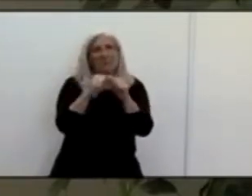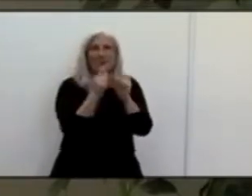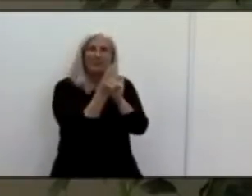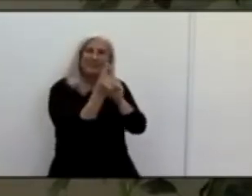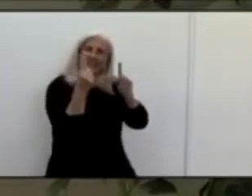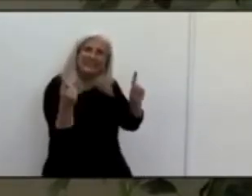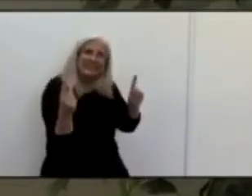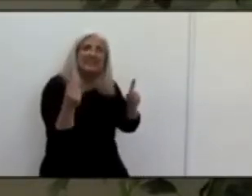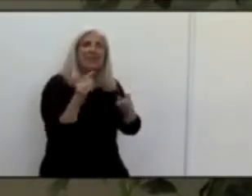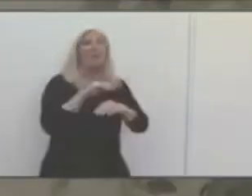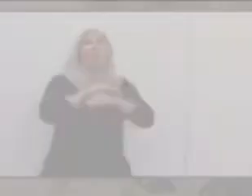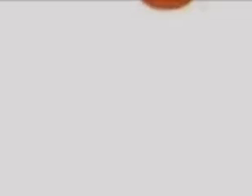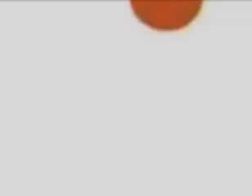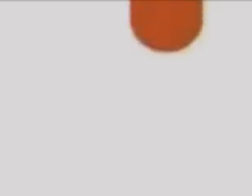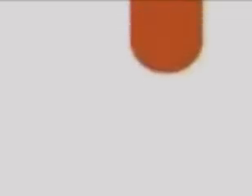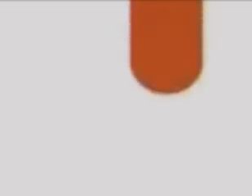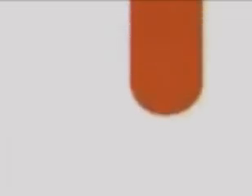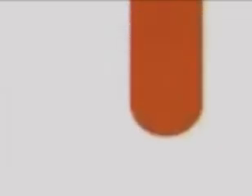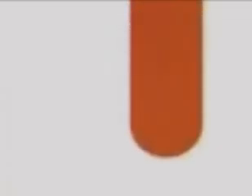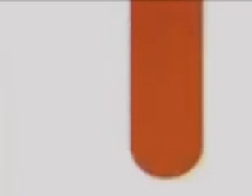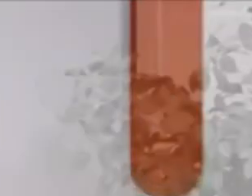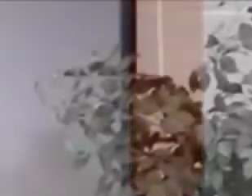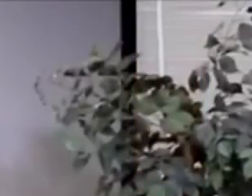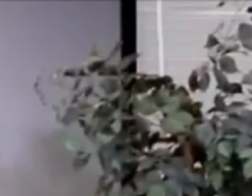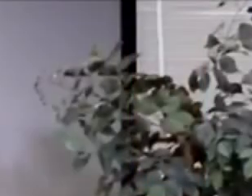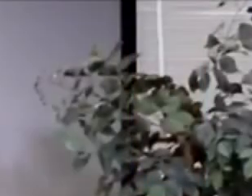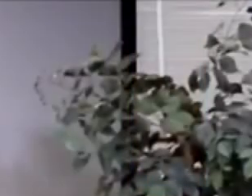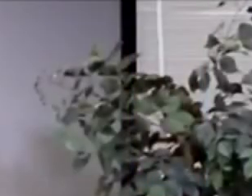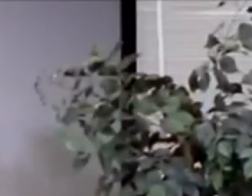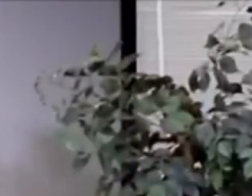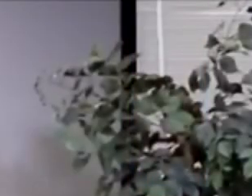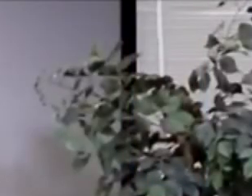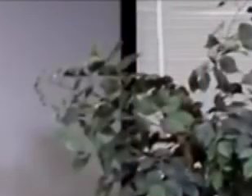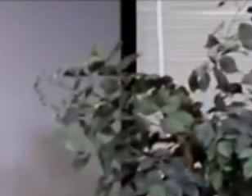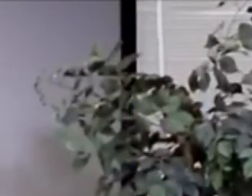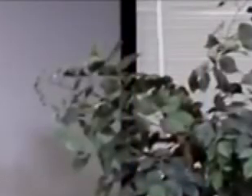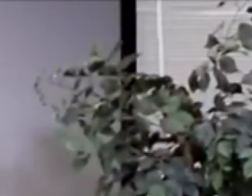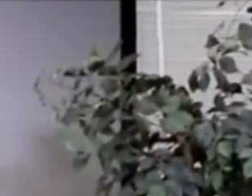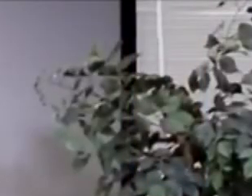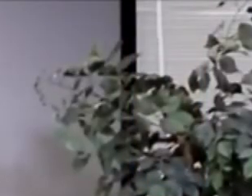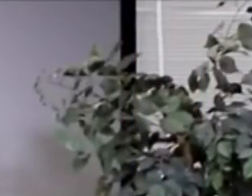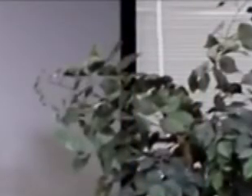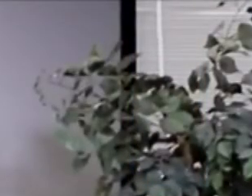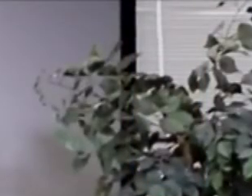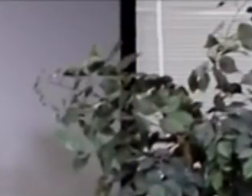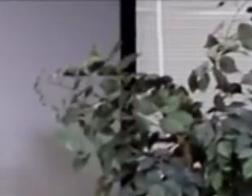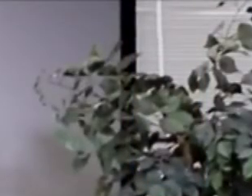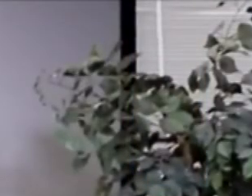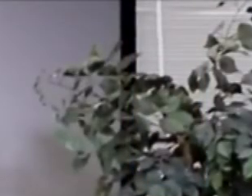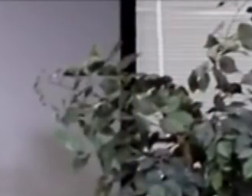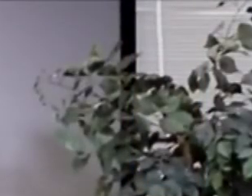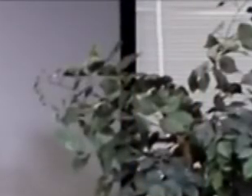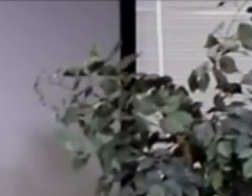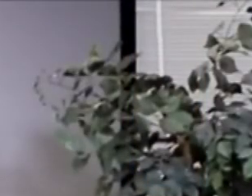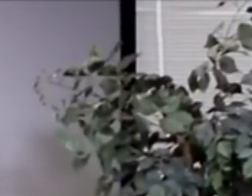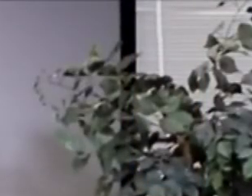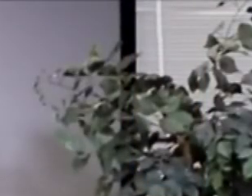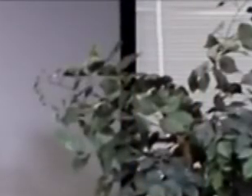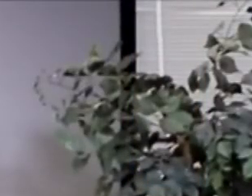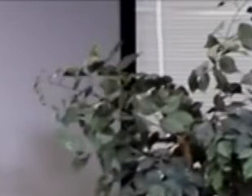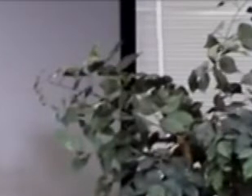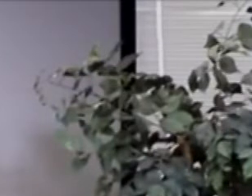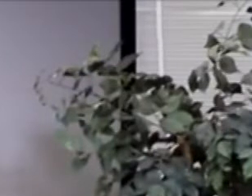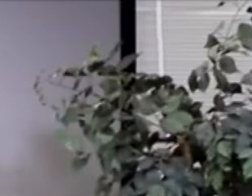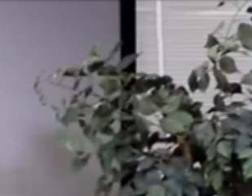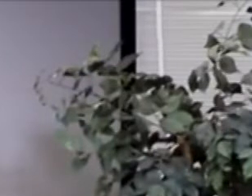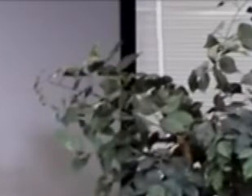the main things. So let's talk about this business. Because as you noted, our our case rate is 5